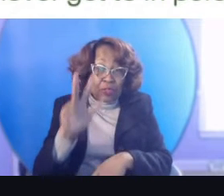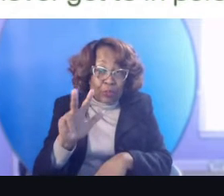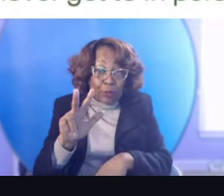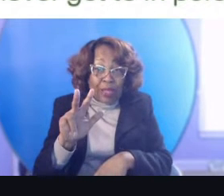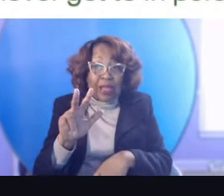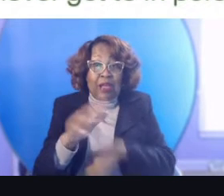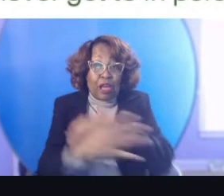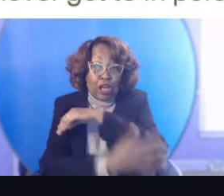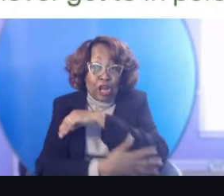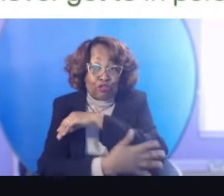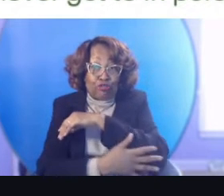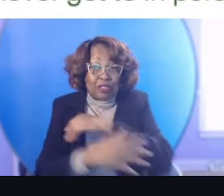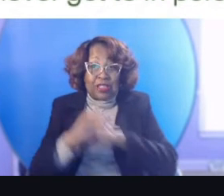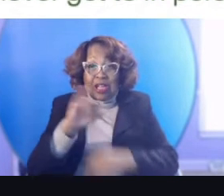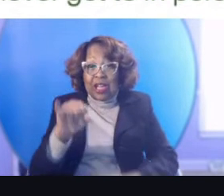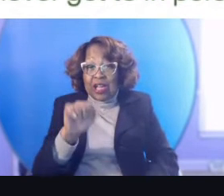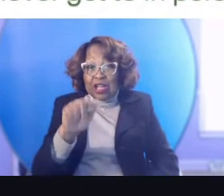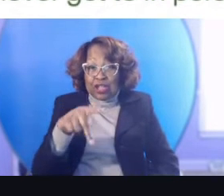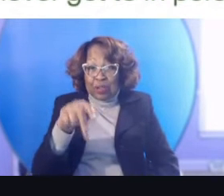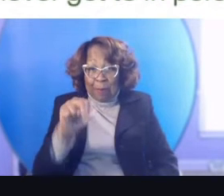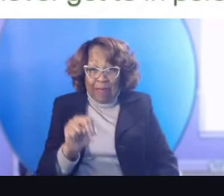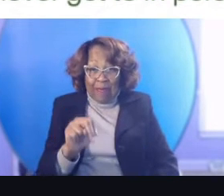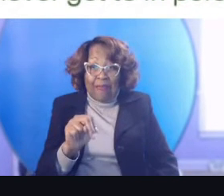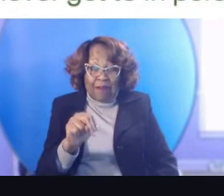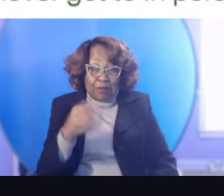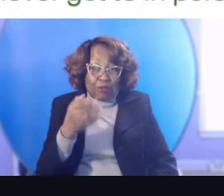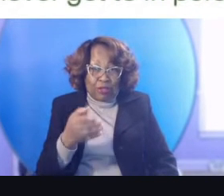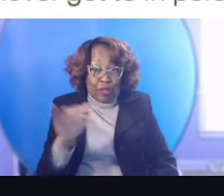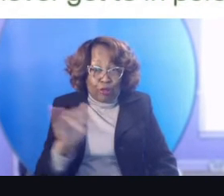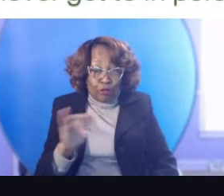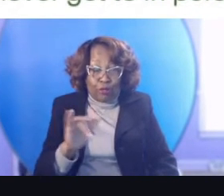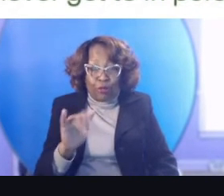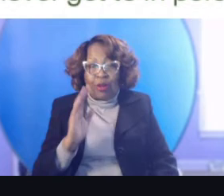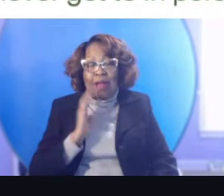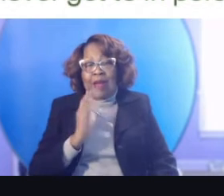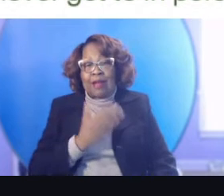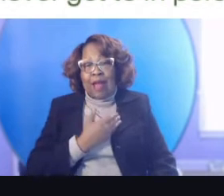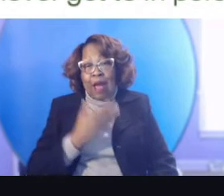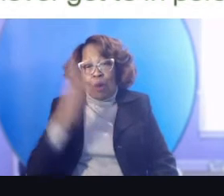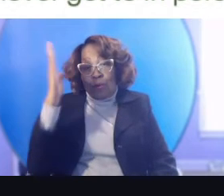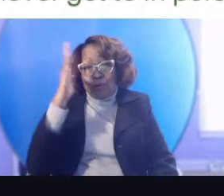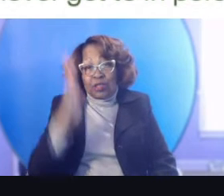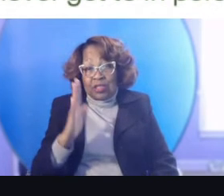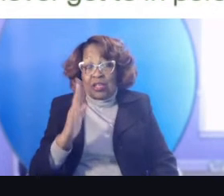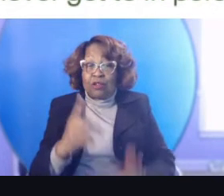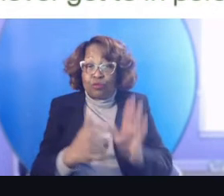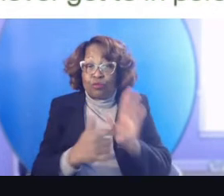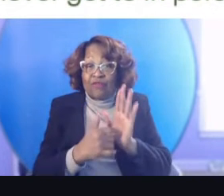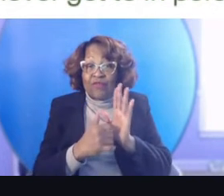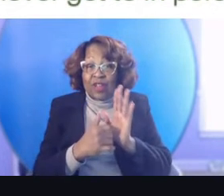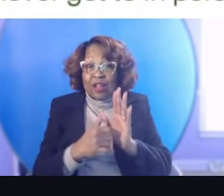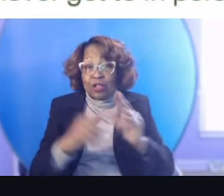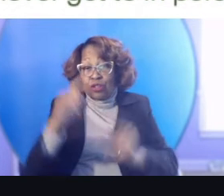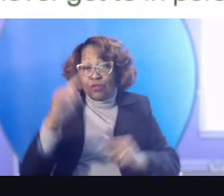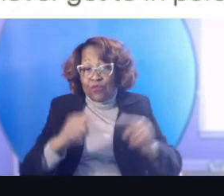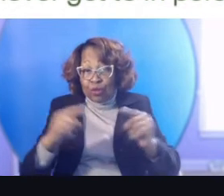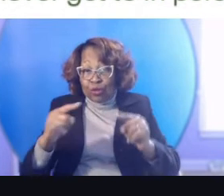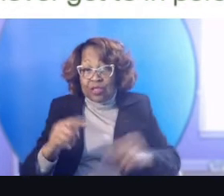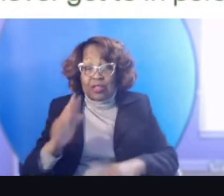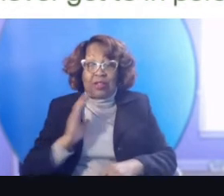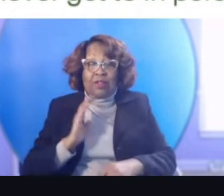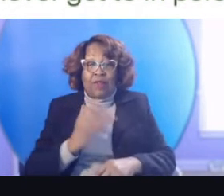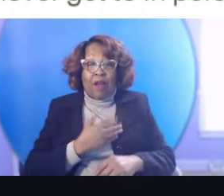as well. Um, and our presenters reflected the, the diversity of the growing space and our, um,